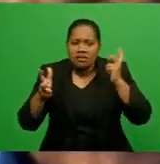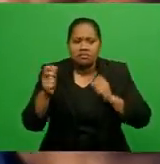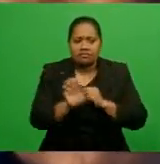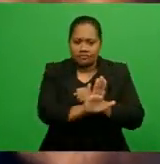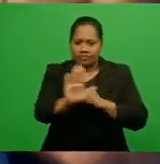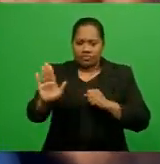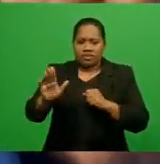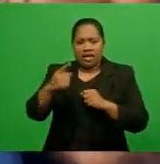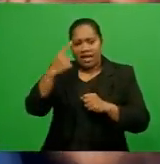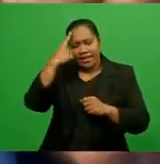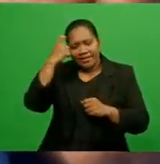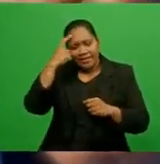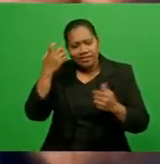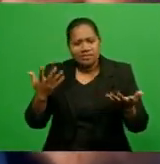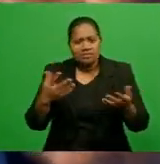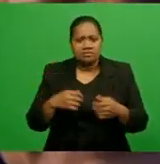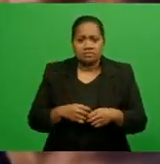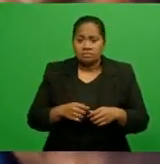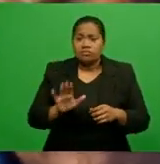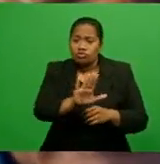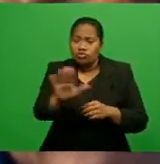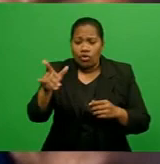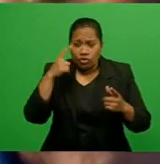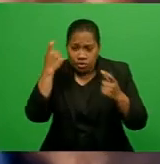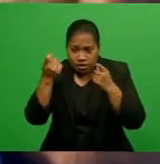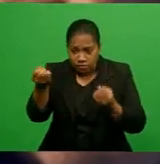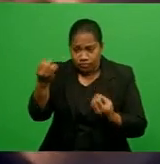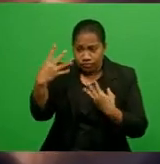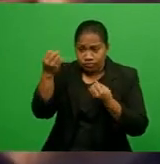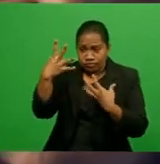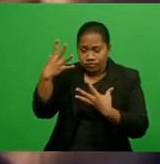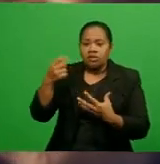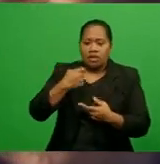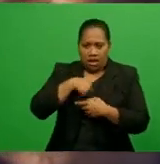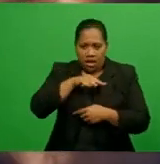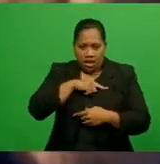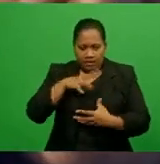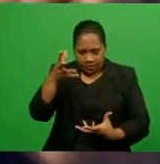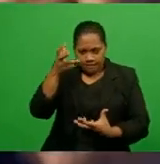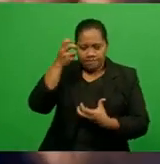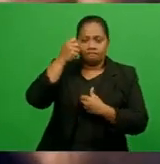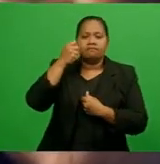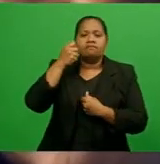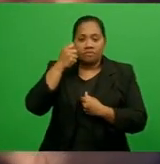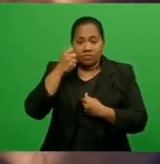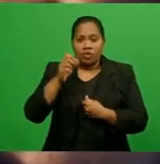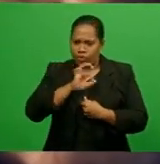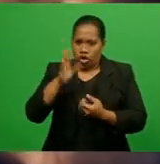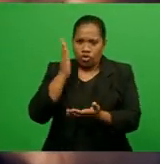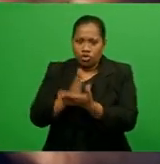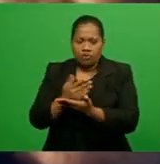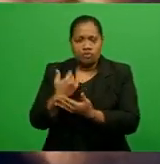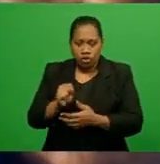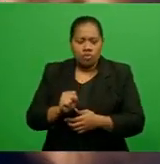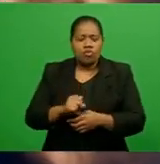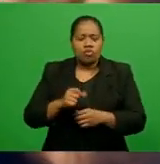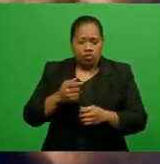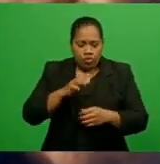We take your concerns. But we do not stop there. We do more than just listen.